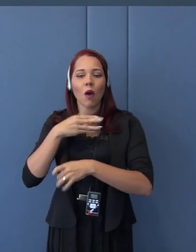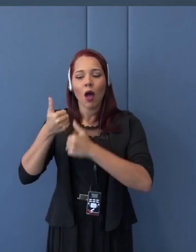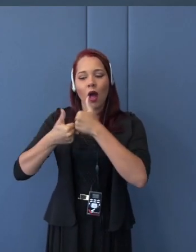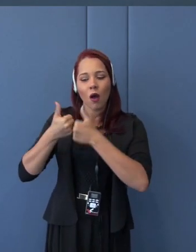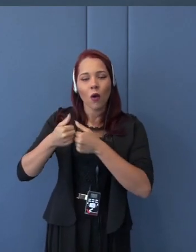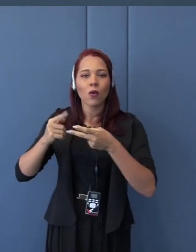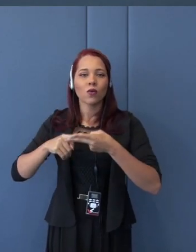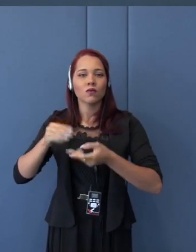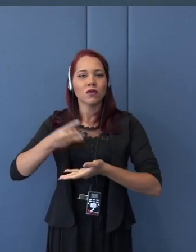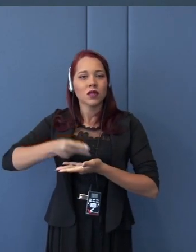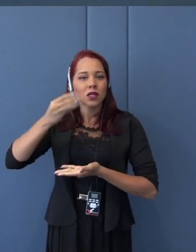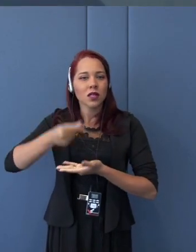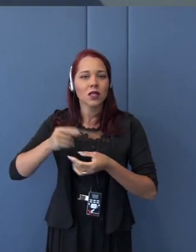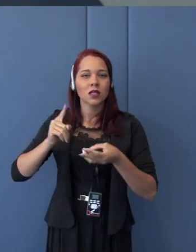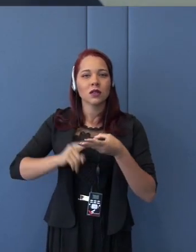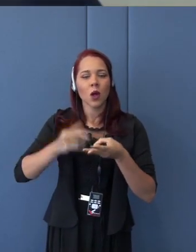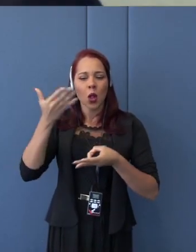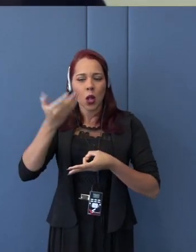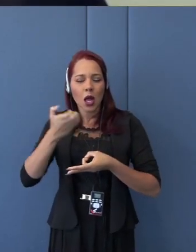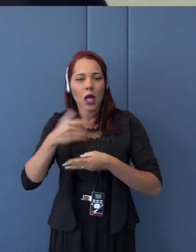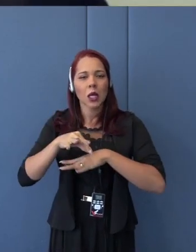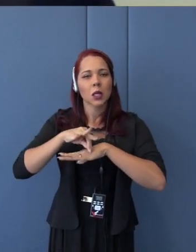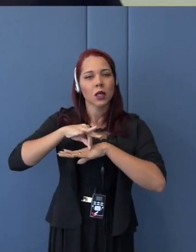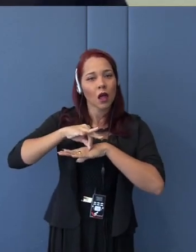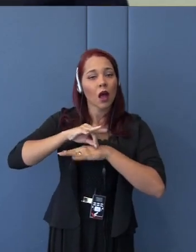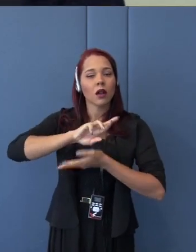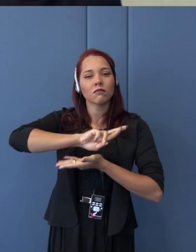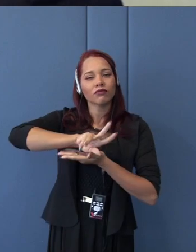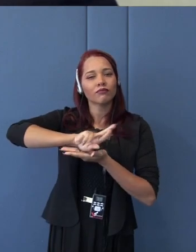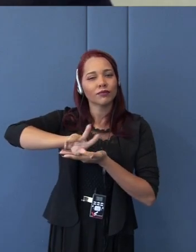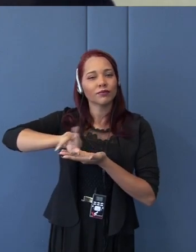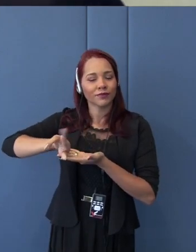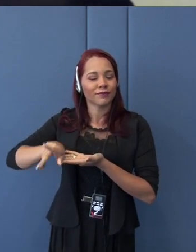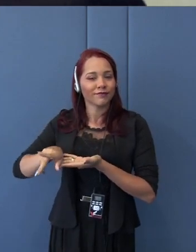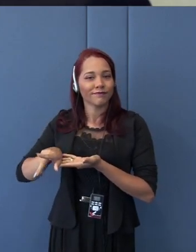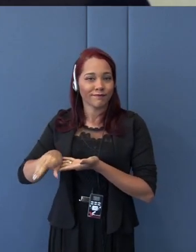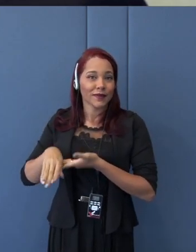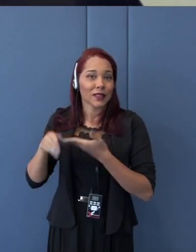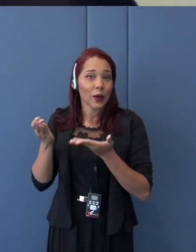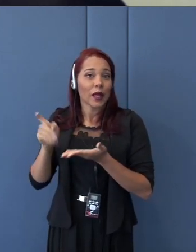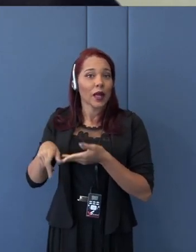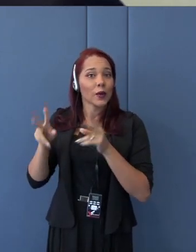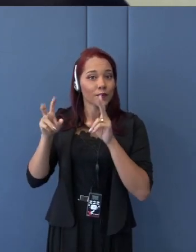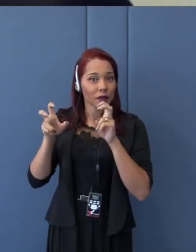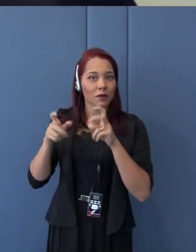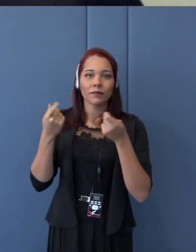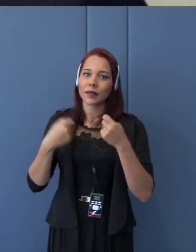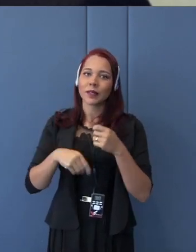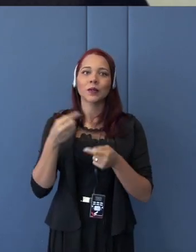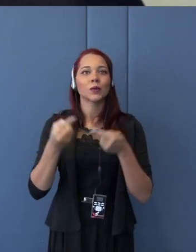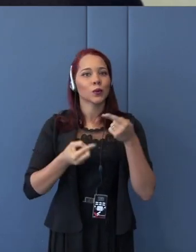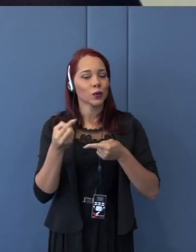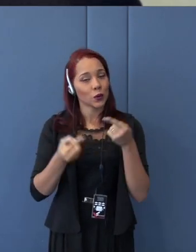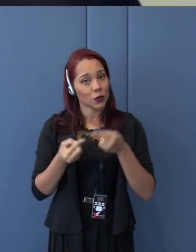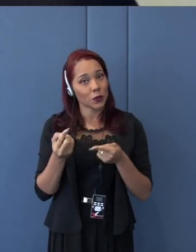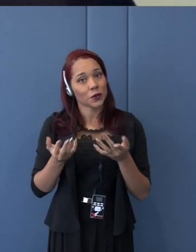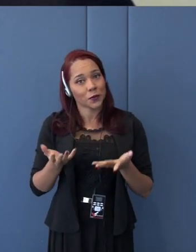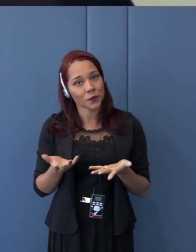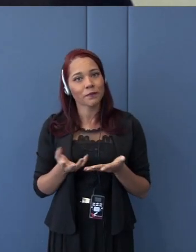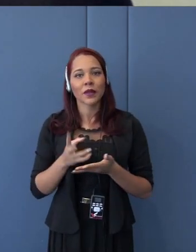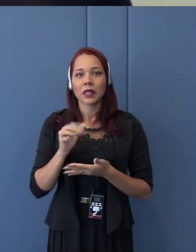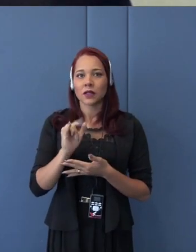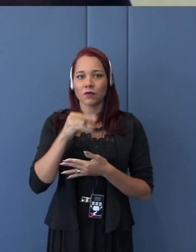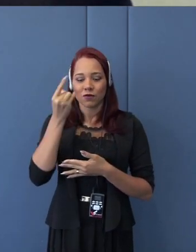products, meat, and so forth. So that's a matter that we have to discuss, perhaps, when we are engaged in a negotiation anyway.